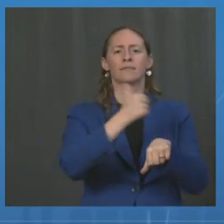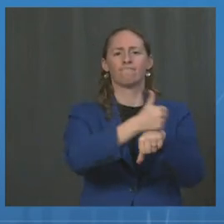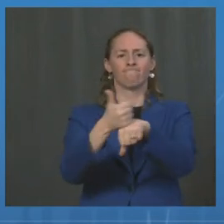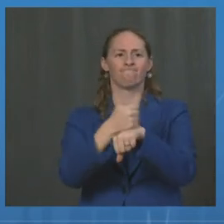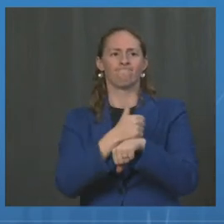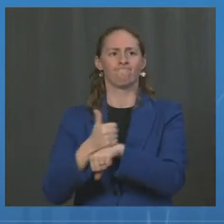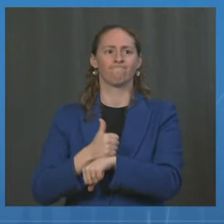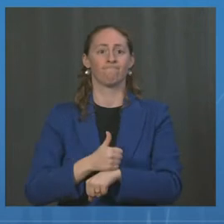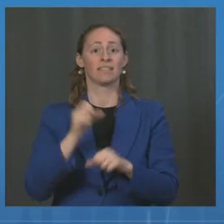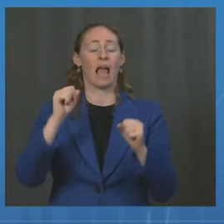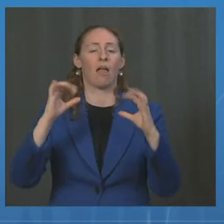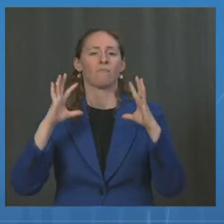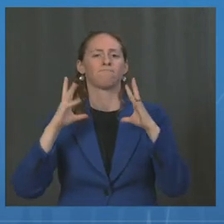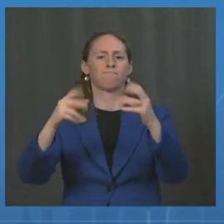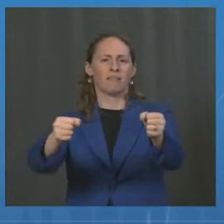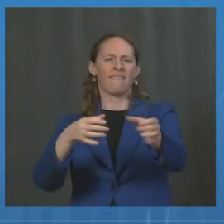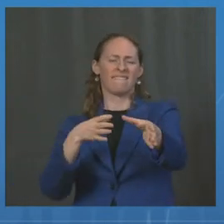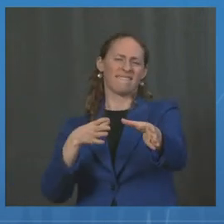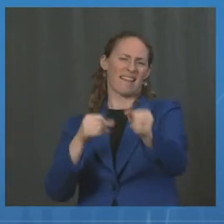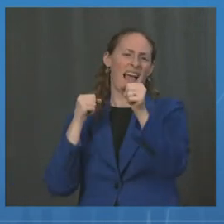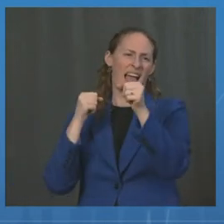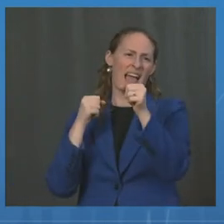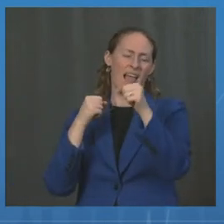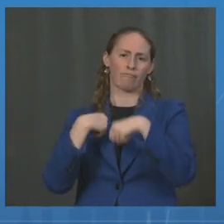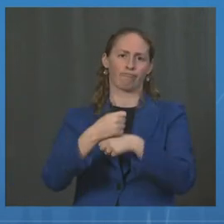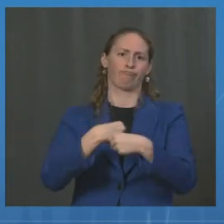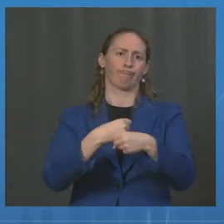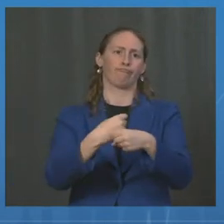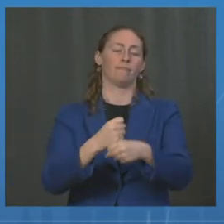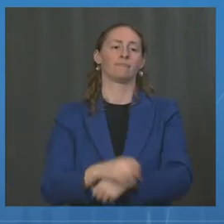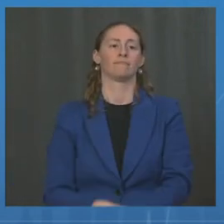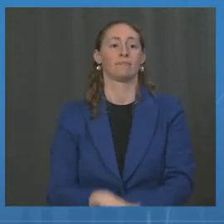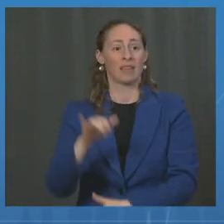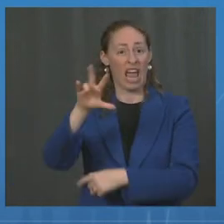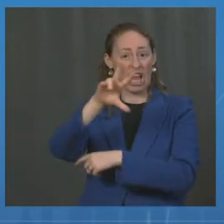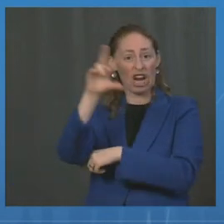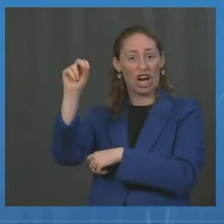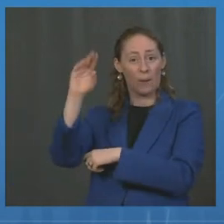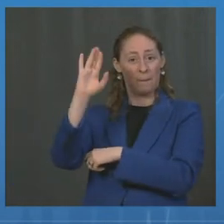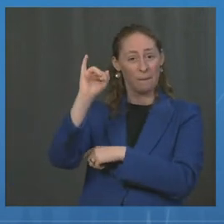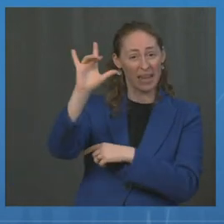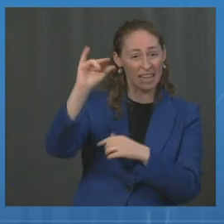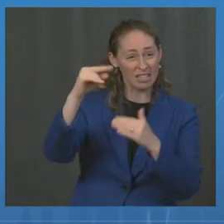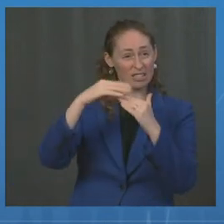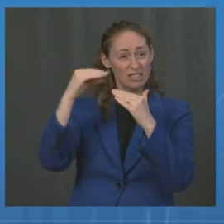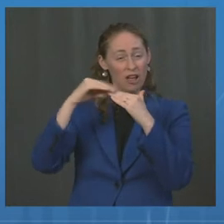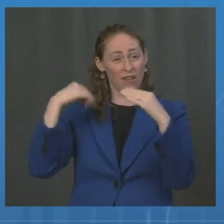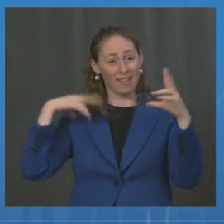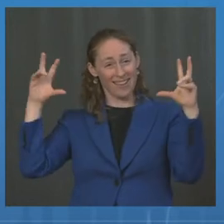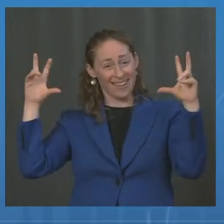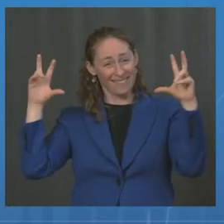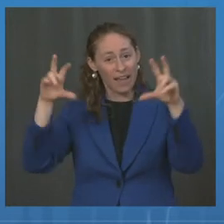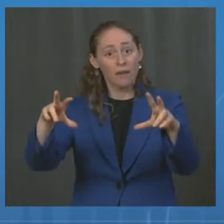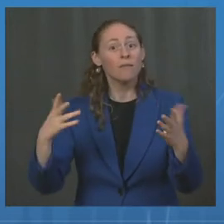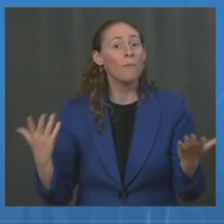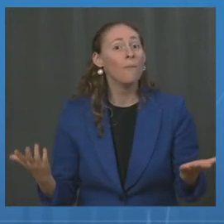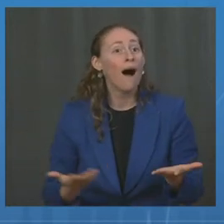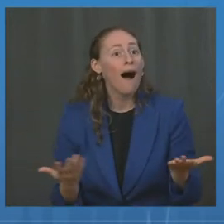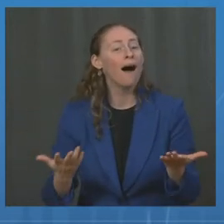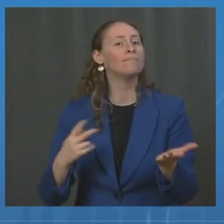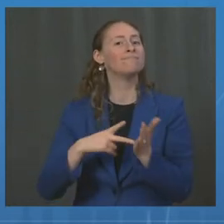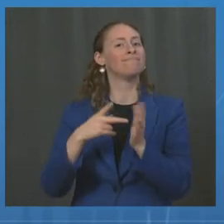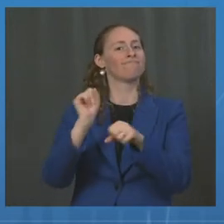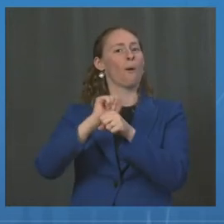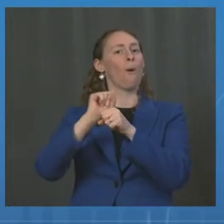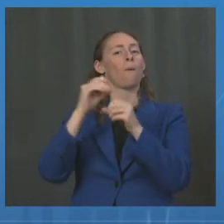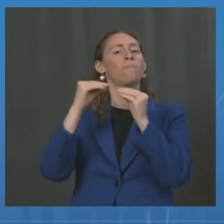This $3 billion investment in our vaccine supply chain will create thousands of good-paying American jobs, help us deliver